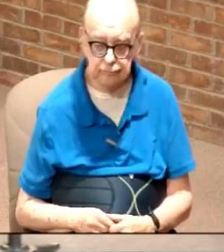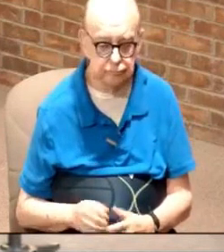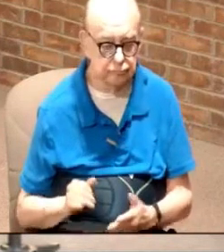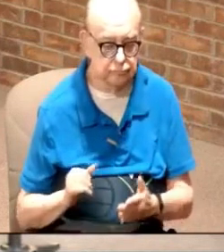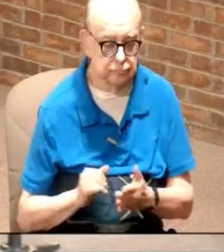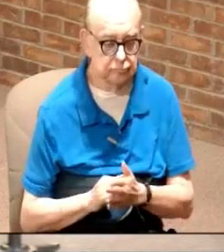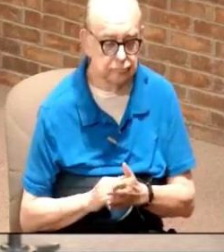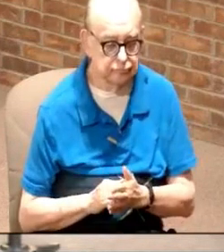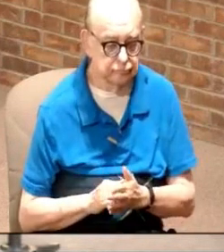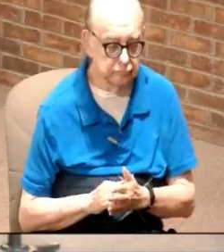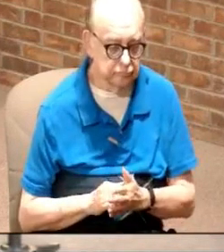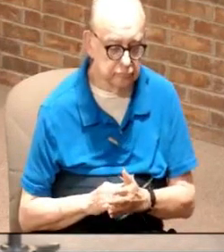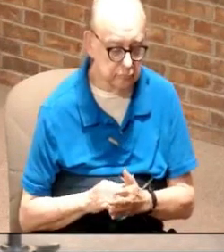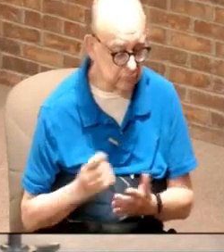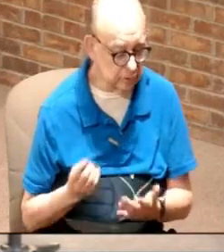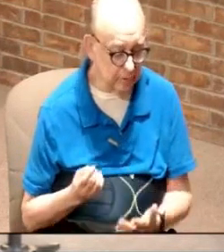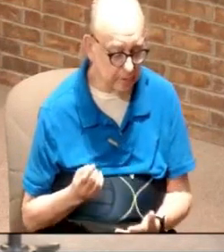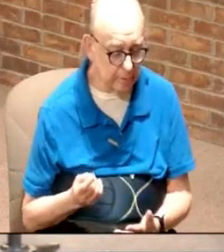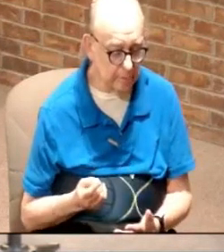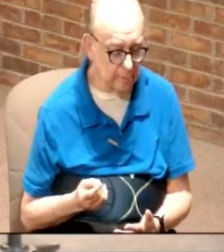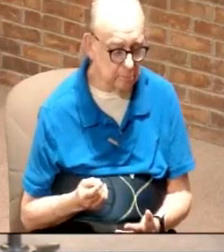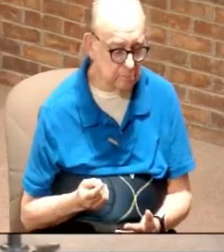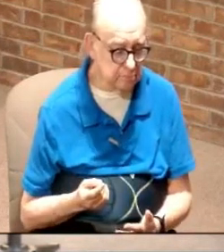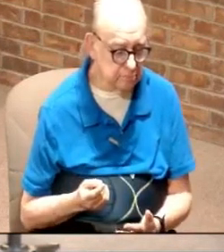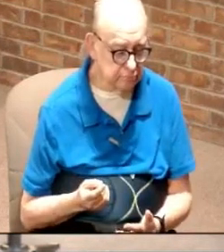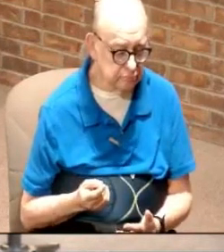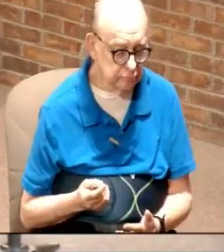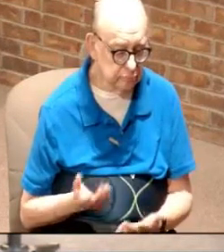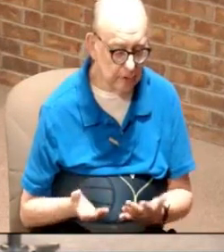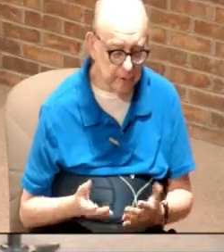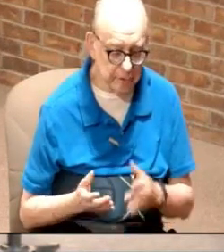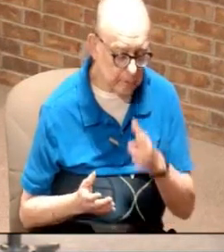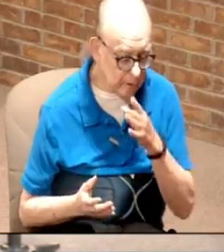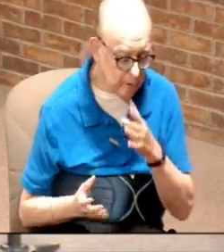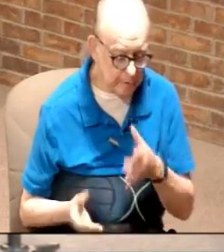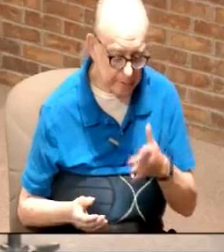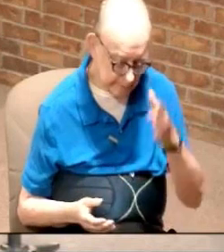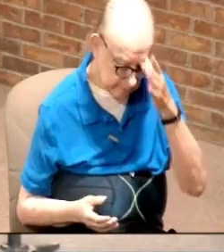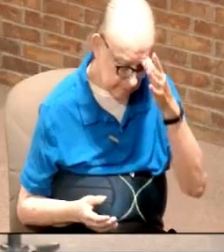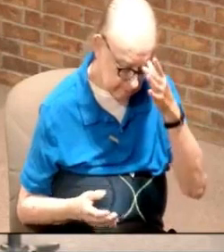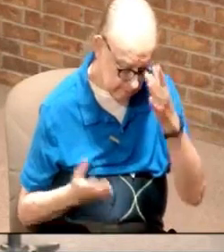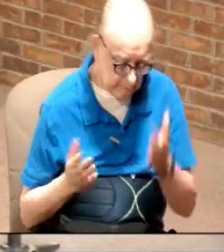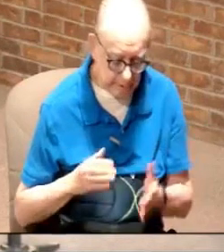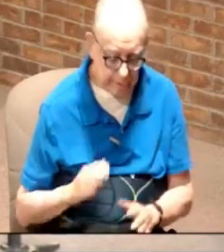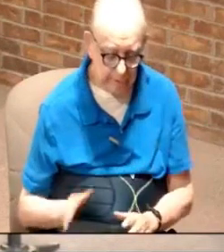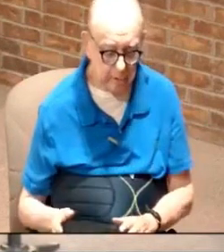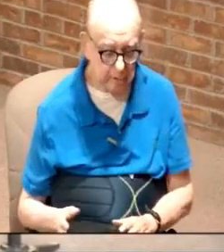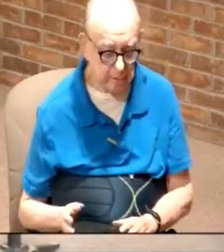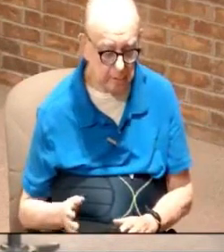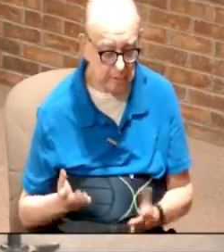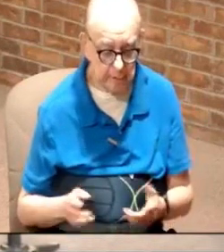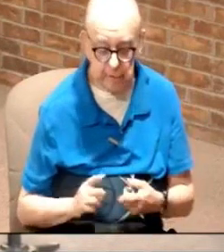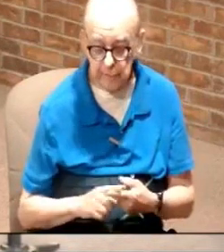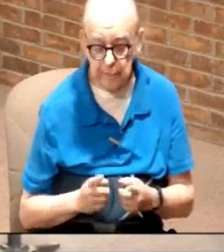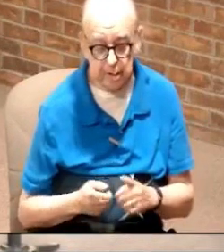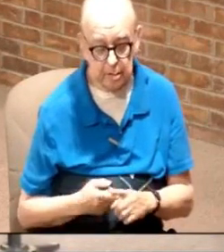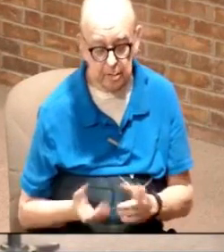they lose a mom. They lose a dad. They lose a child. They lose a friend.